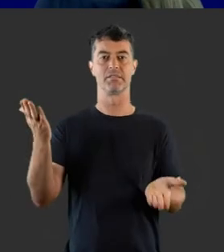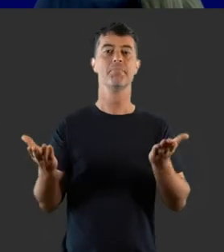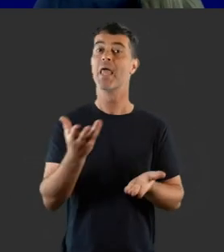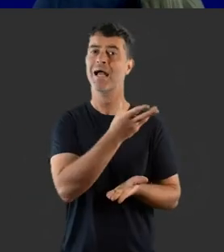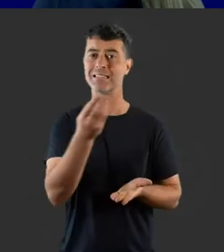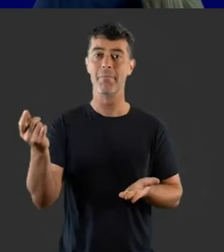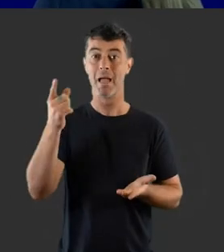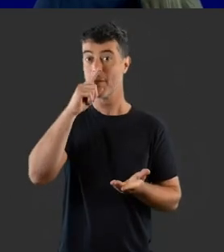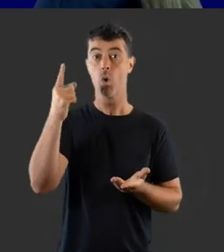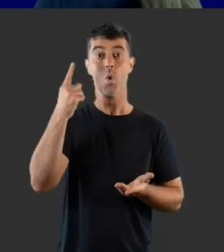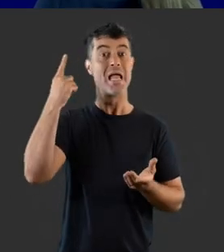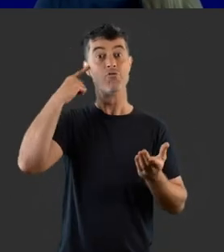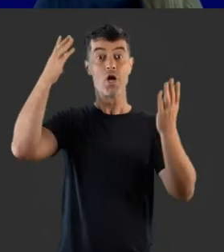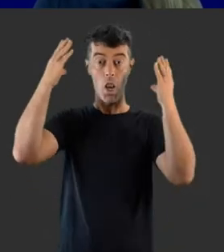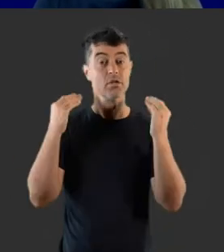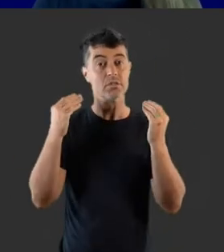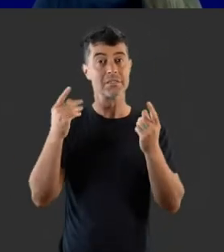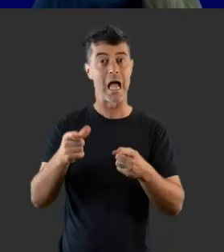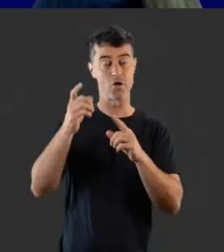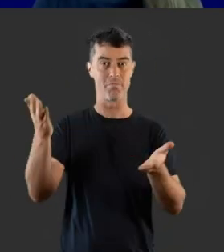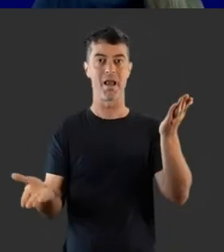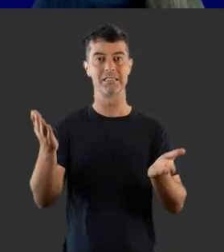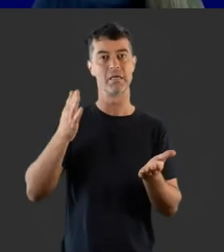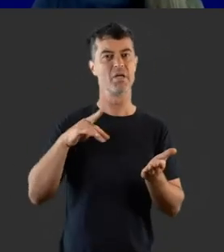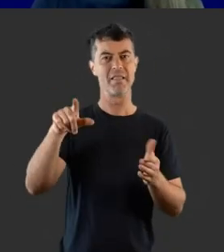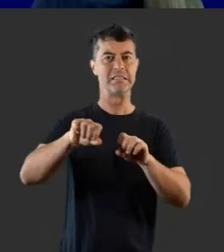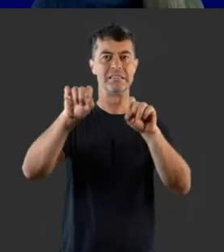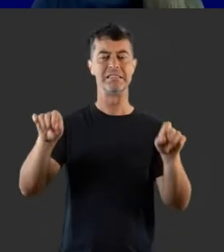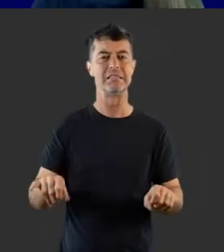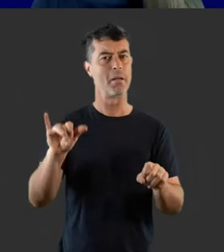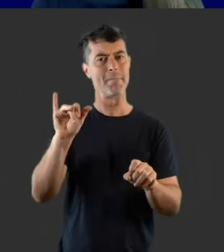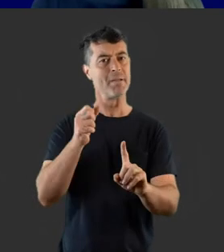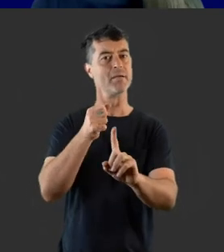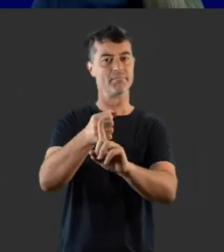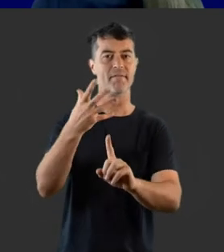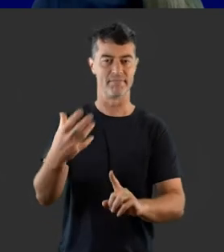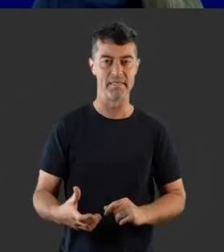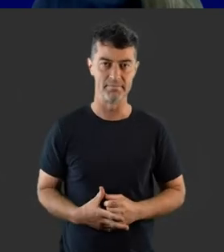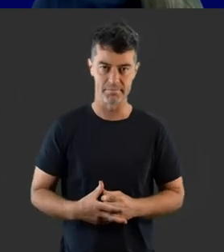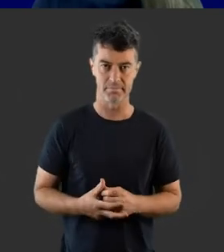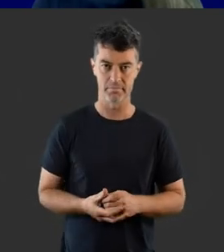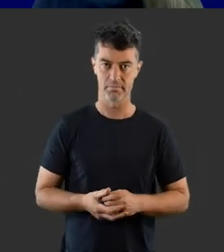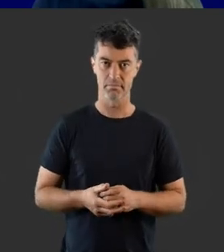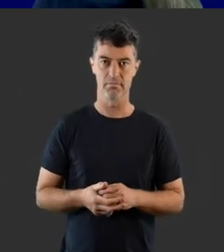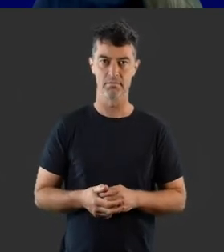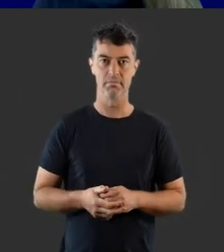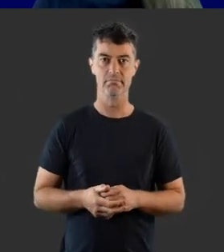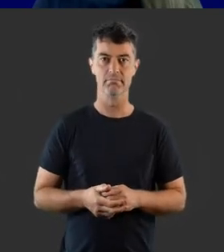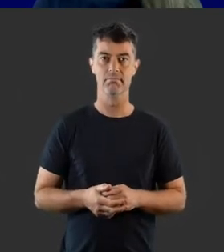Some people with hearing loss may have difficulty with balance because this system may have also been affected.